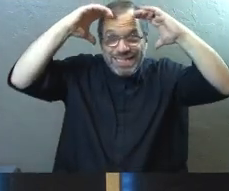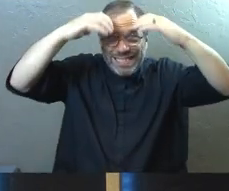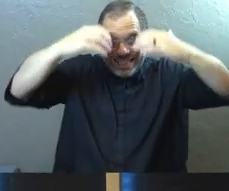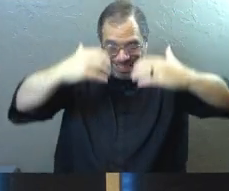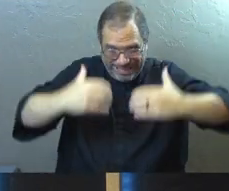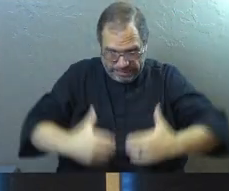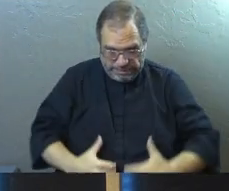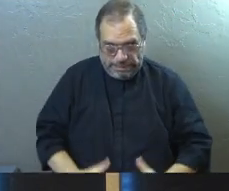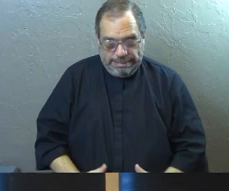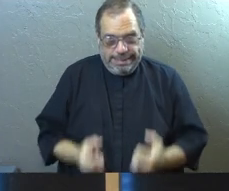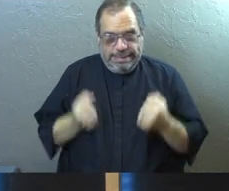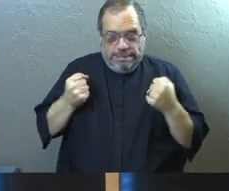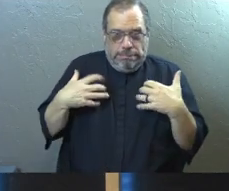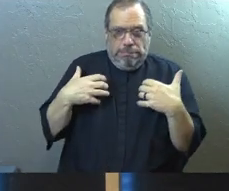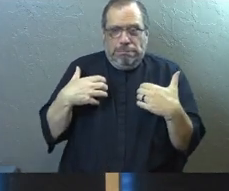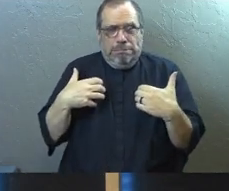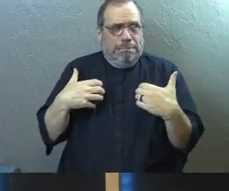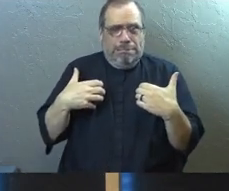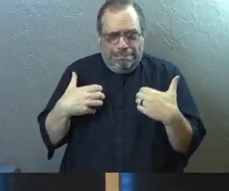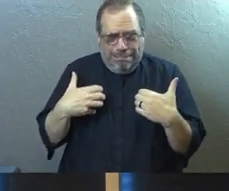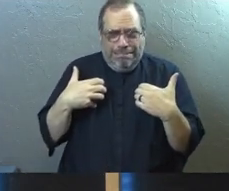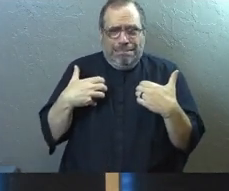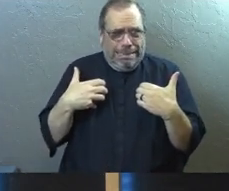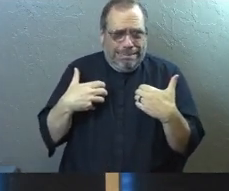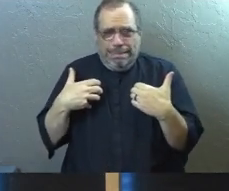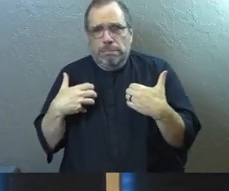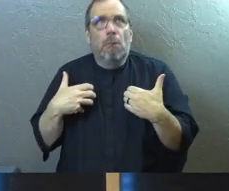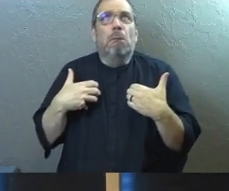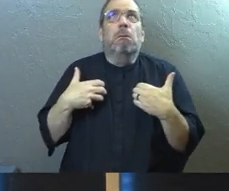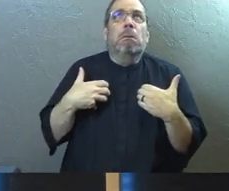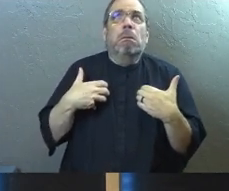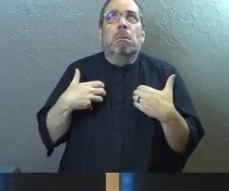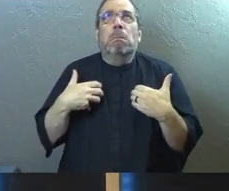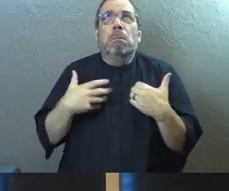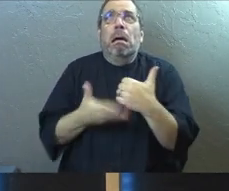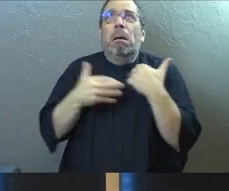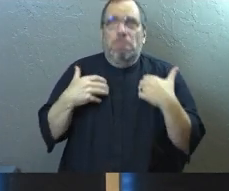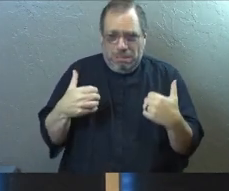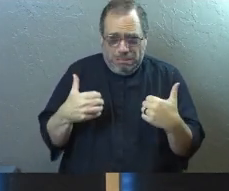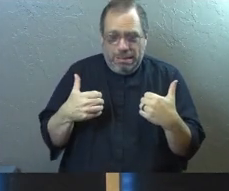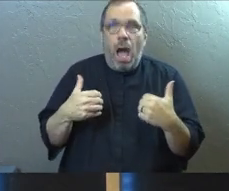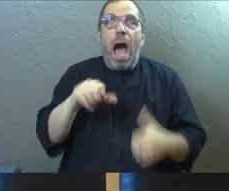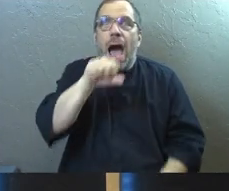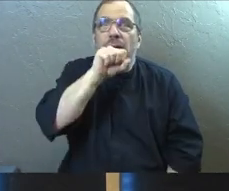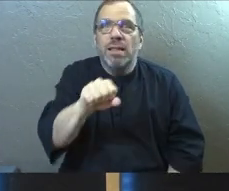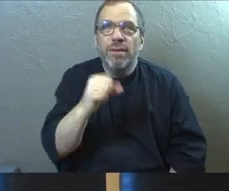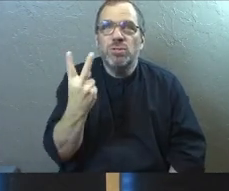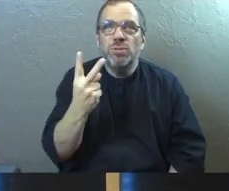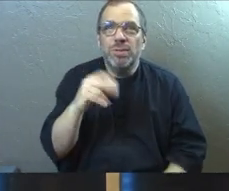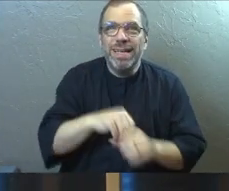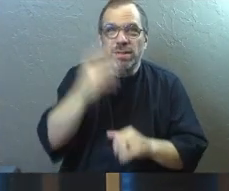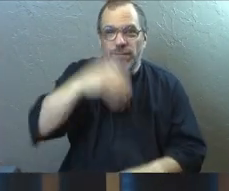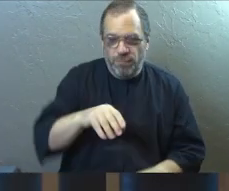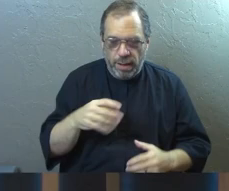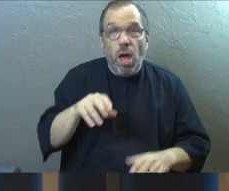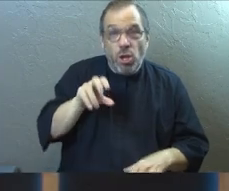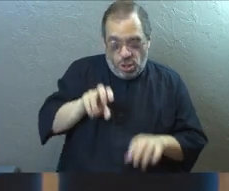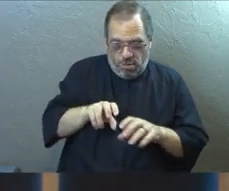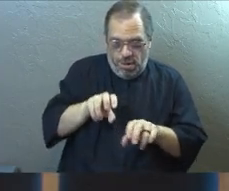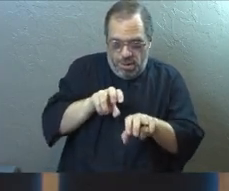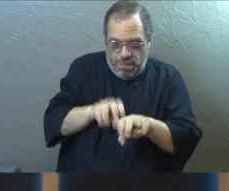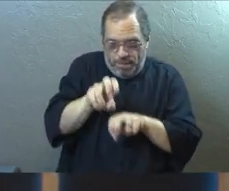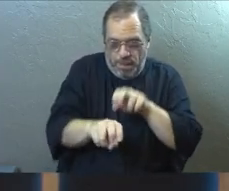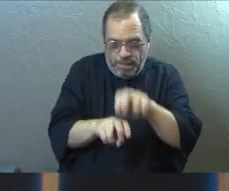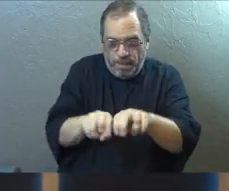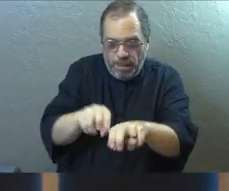right? Like it's gonna happen no matter what. Oh God, help us. I love the two people in the front car there